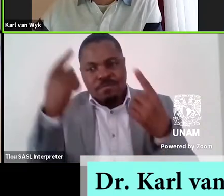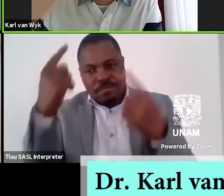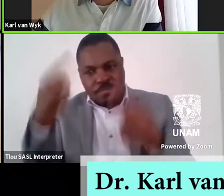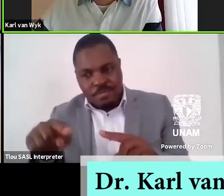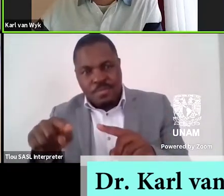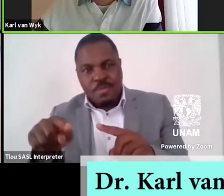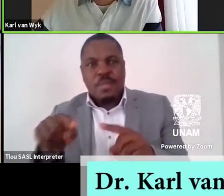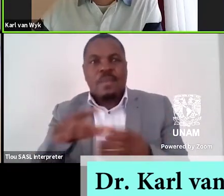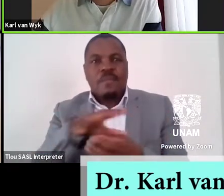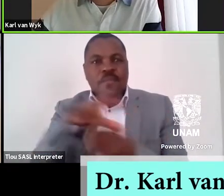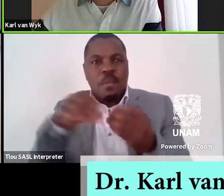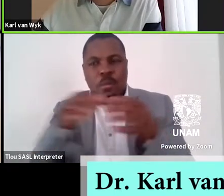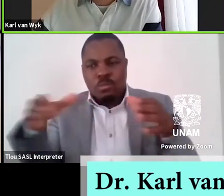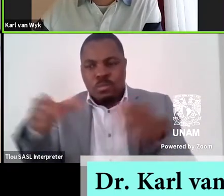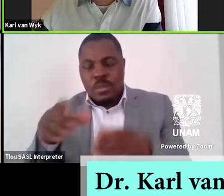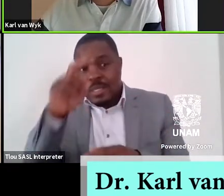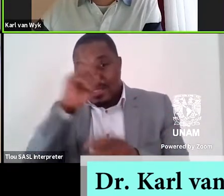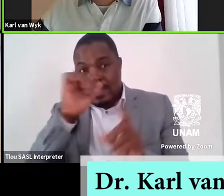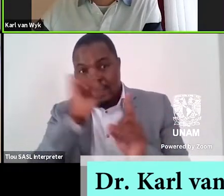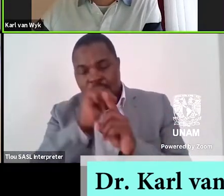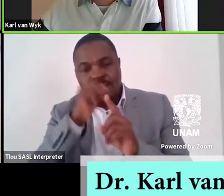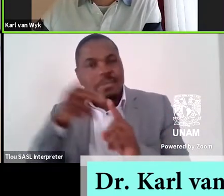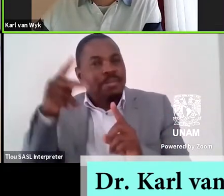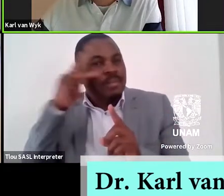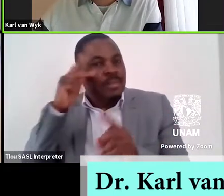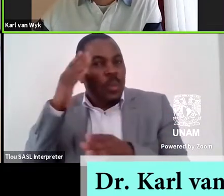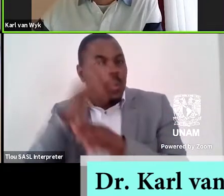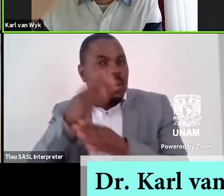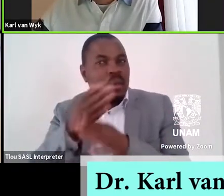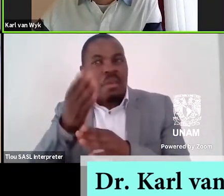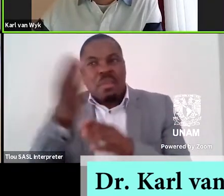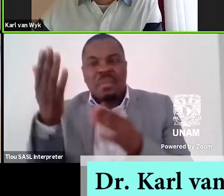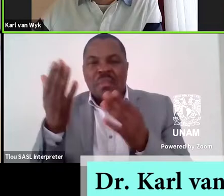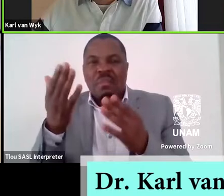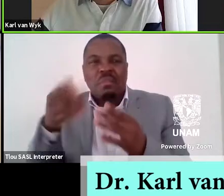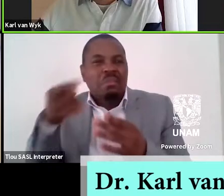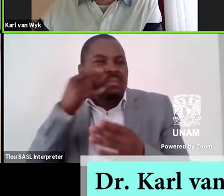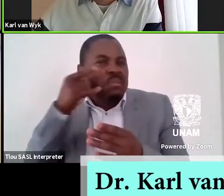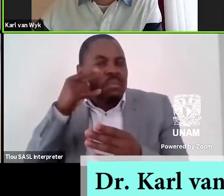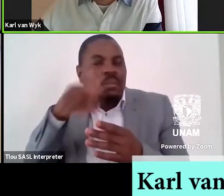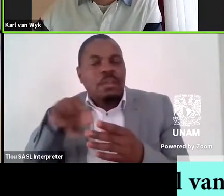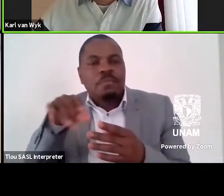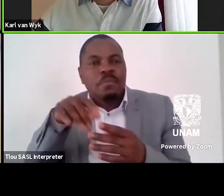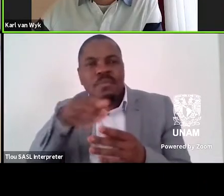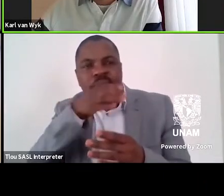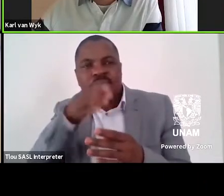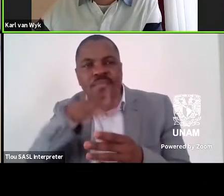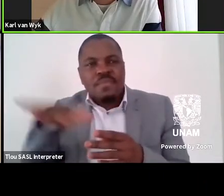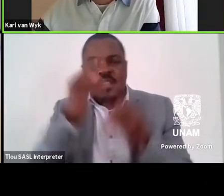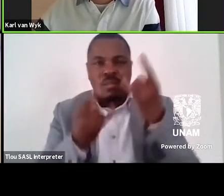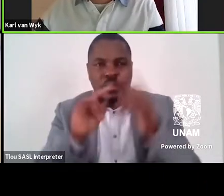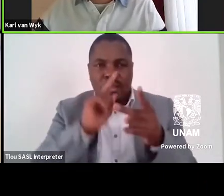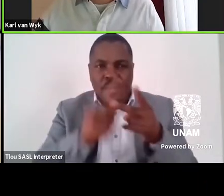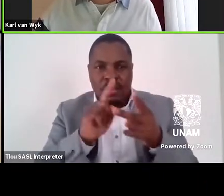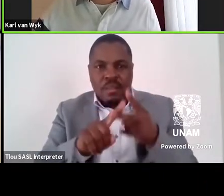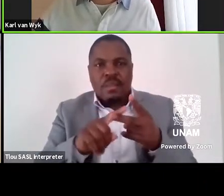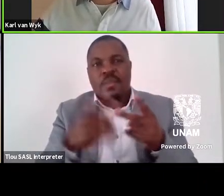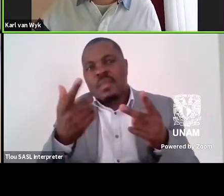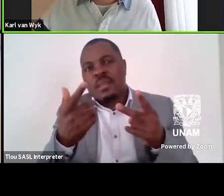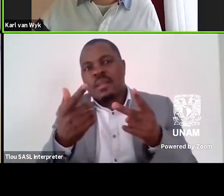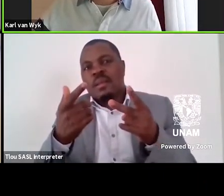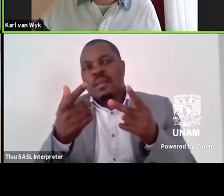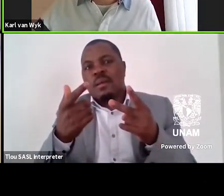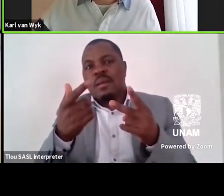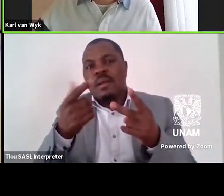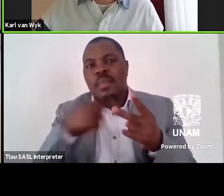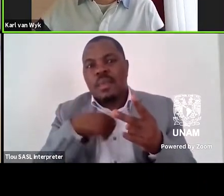family. His sister is a prostitute and owns a Shabeen in the city. His son, while in Johannesburg, by some wild coincidence, murdered the son